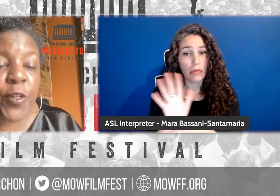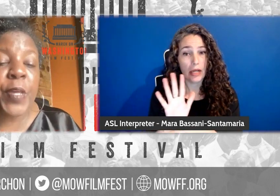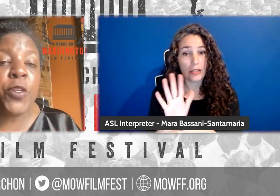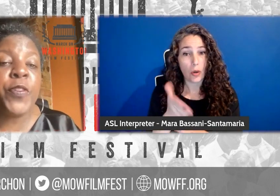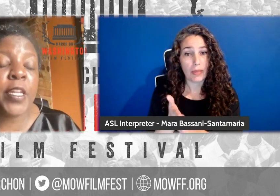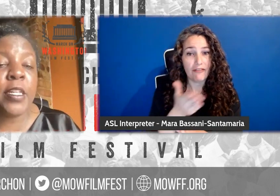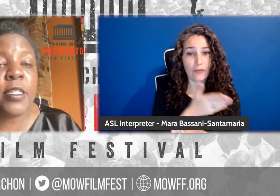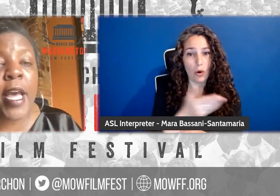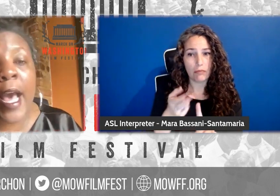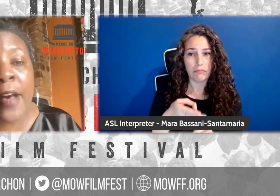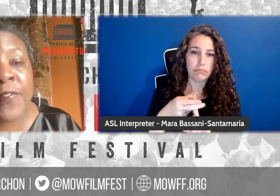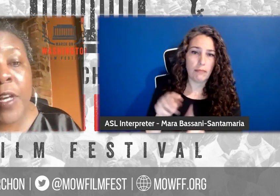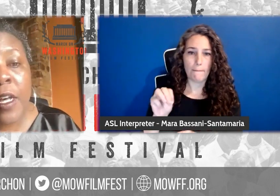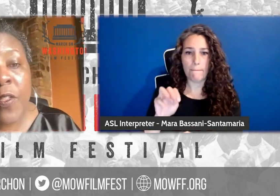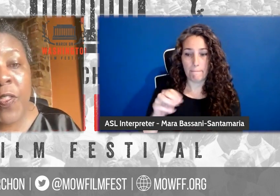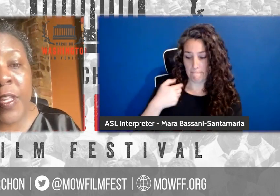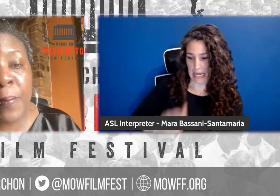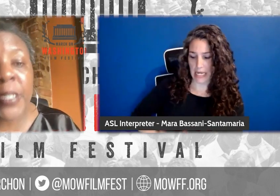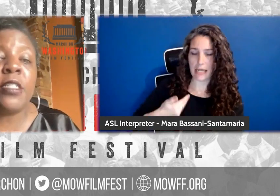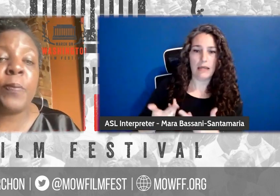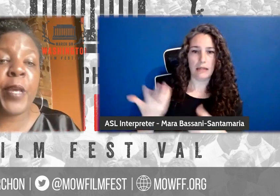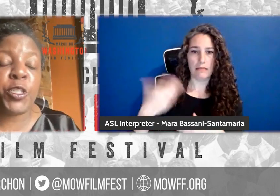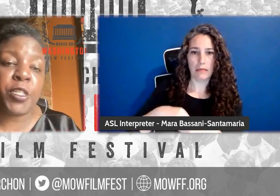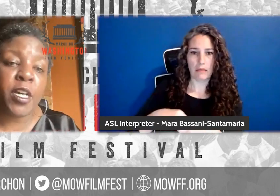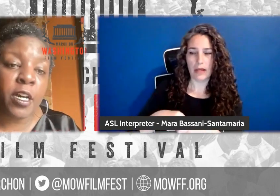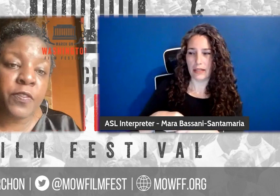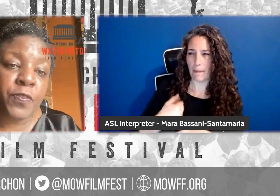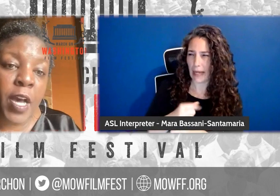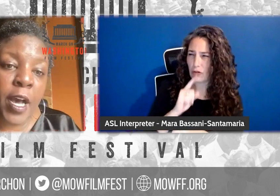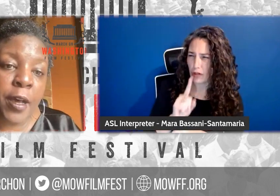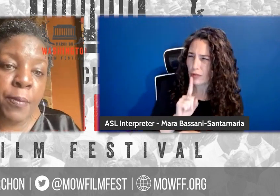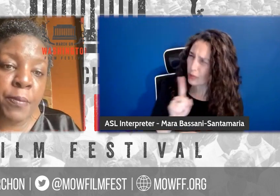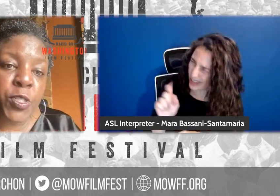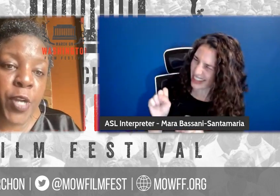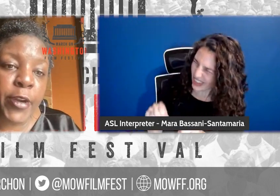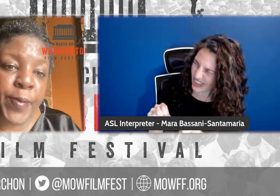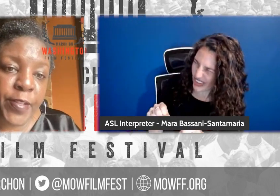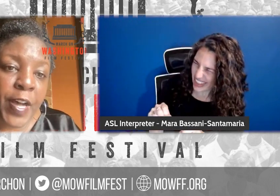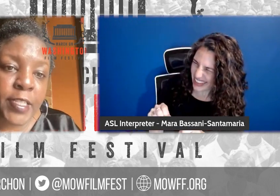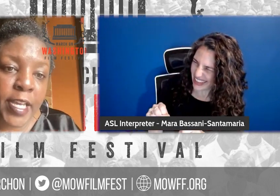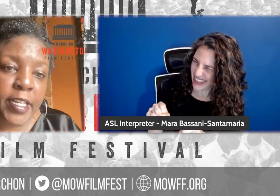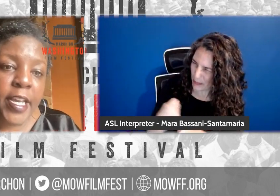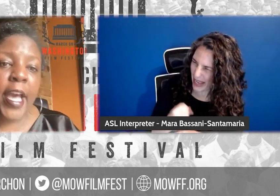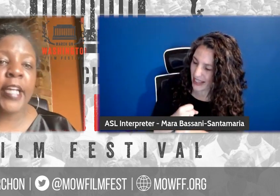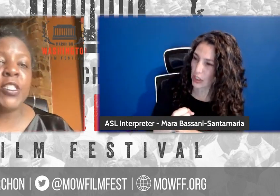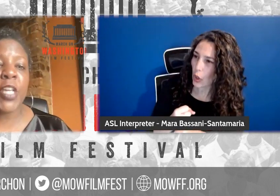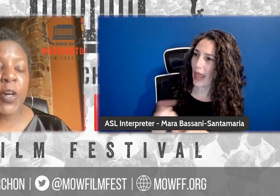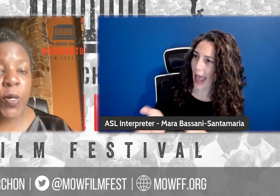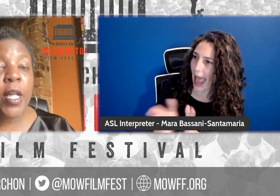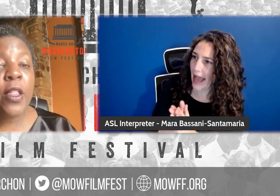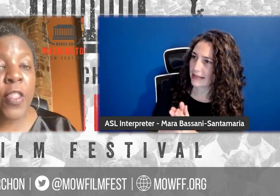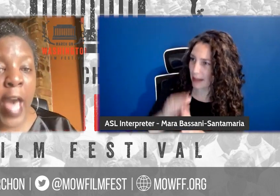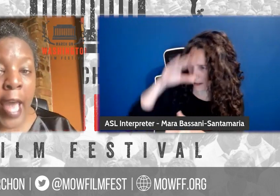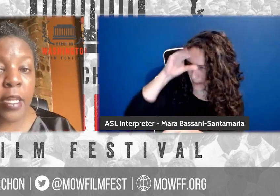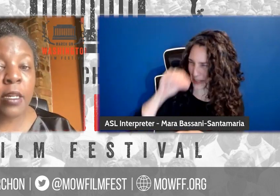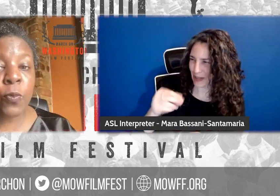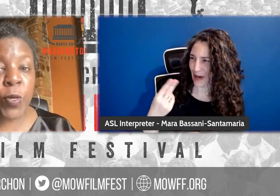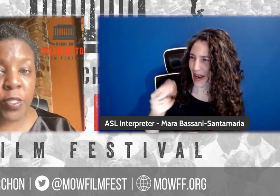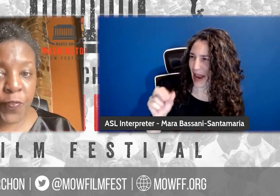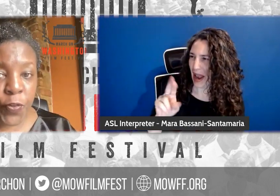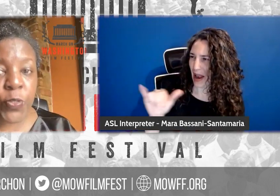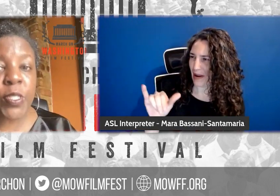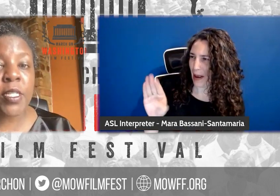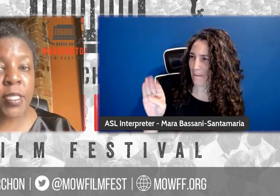viable film, they knew they needed to have the participation of Mr. Harry Belafonte. And so that